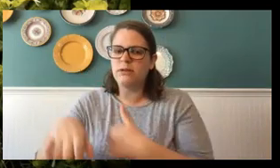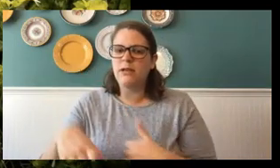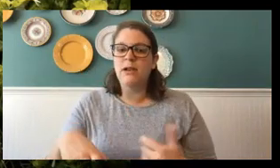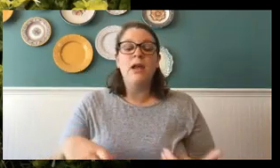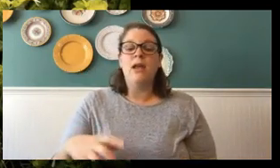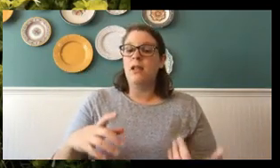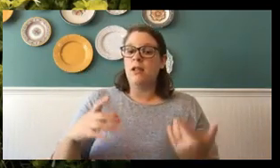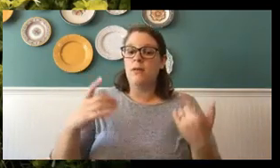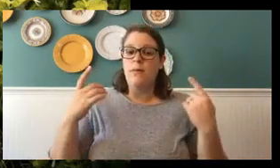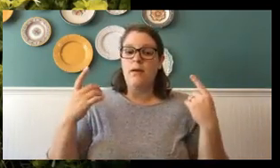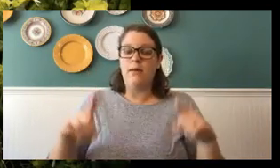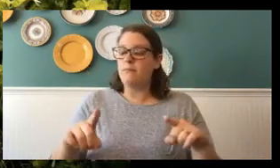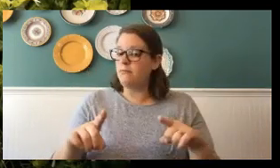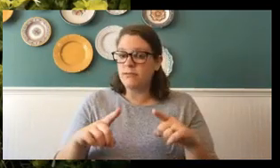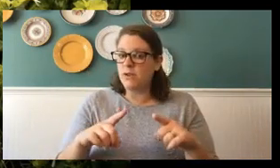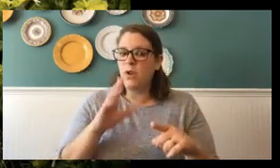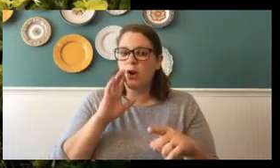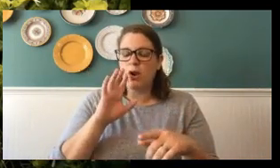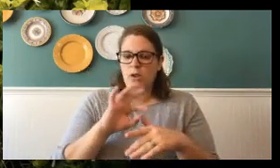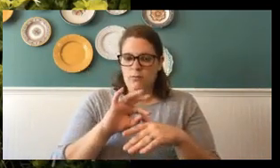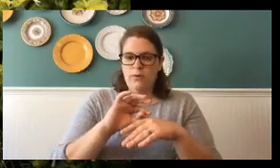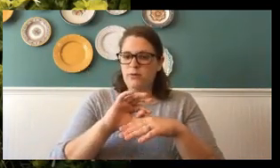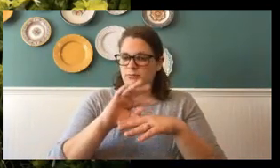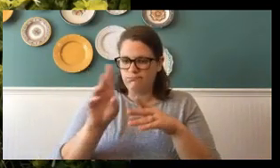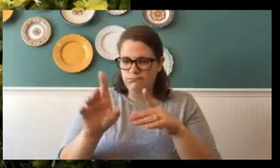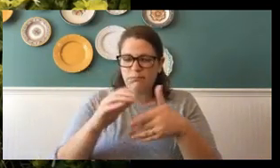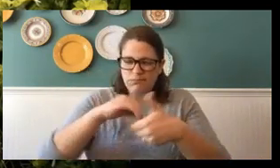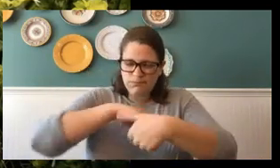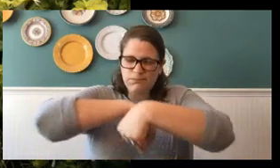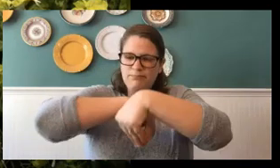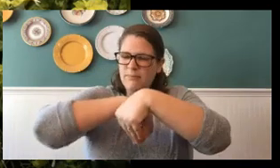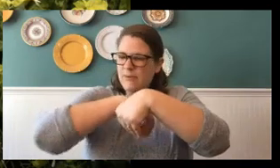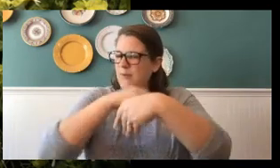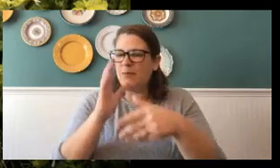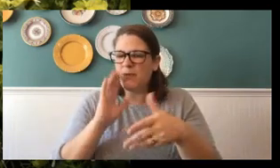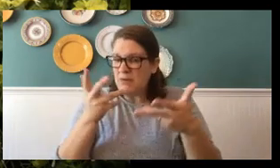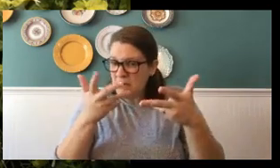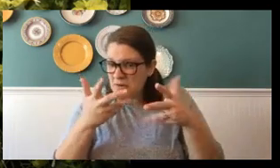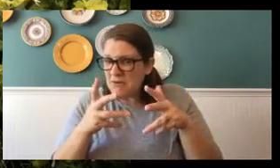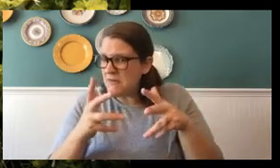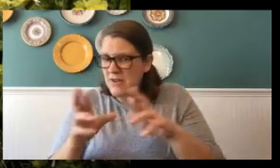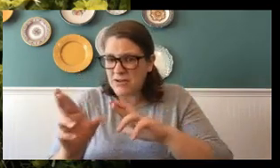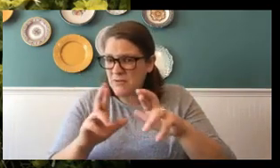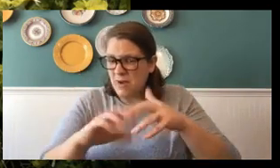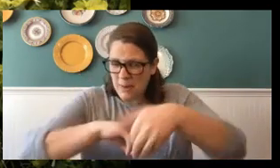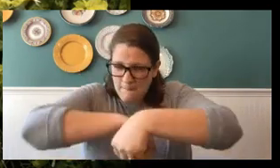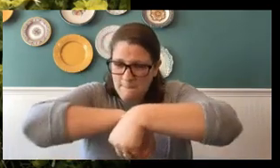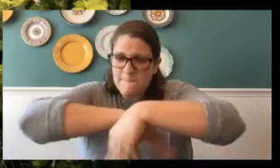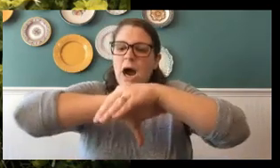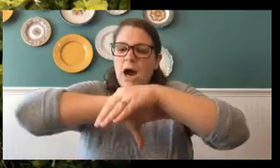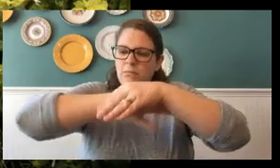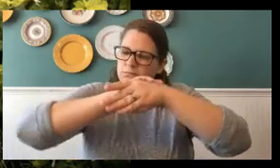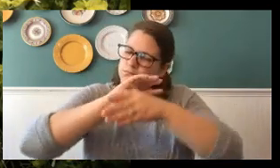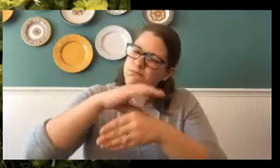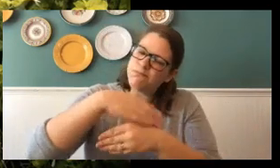all transformed in there. And she's going to go, hi-yah! She's going to kick open that chrysalis door. She's going to